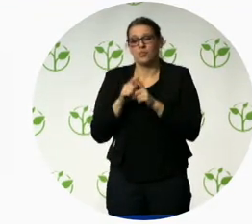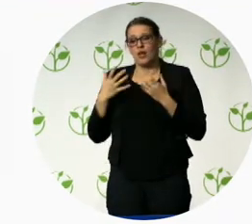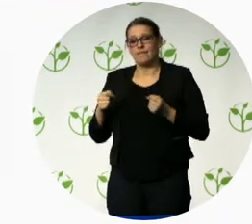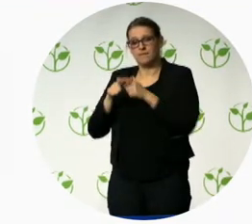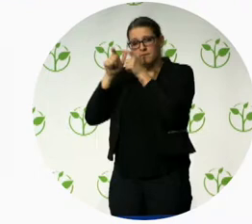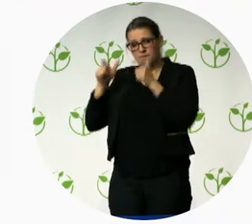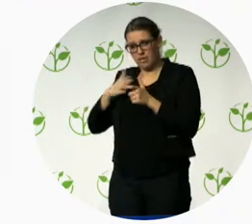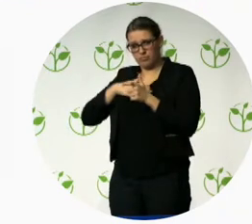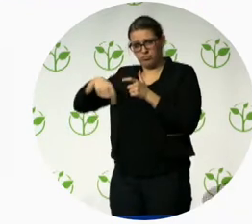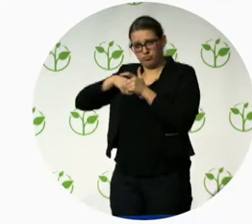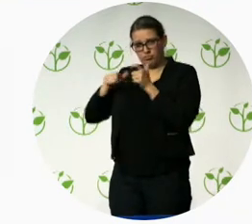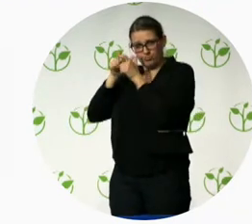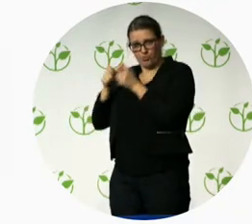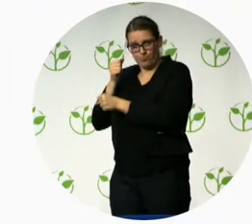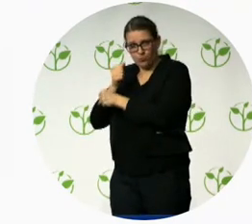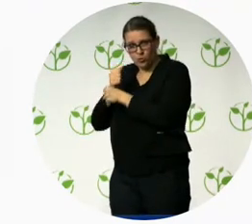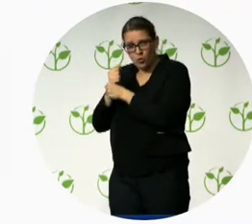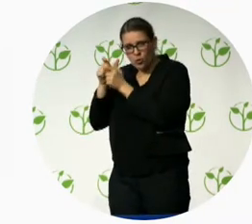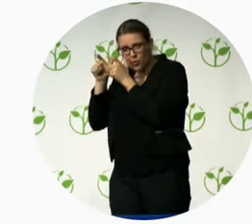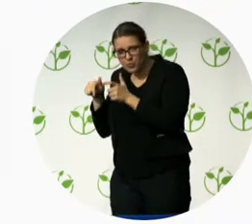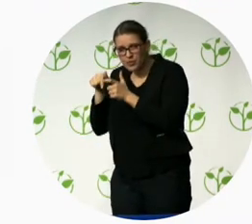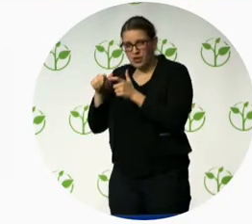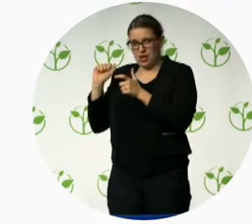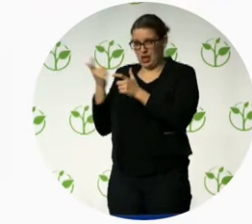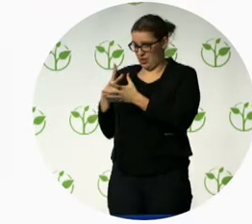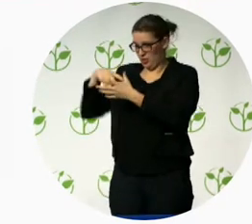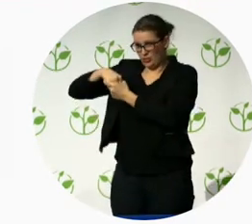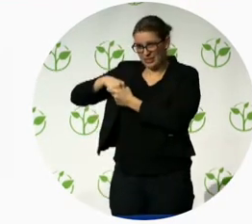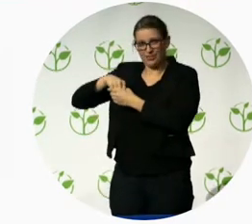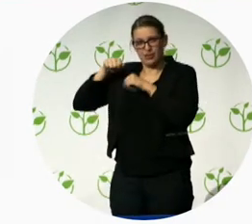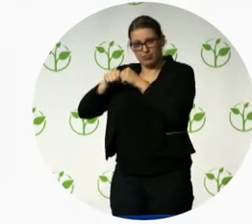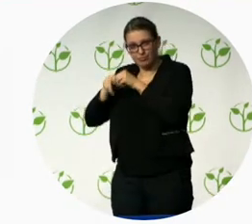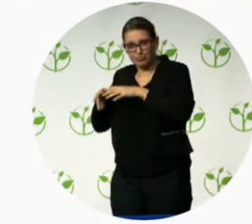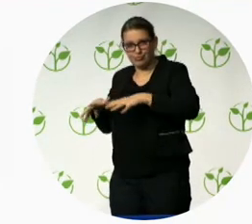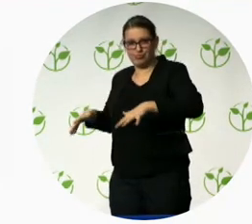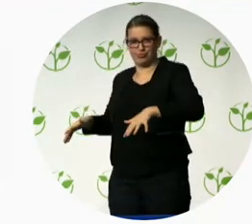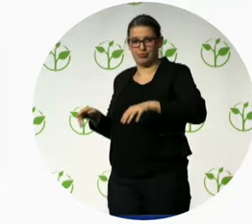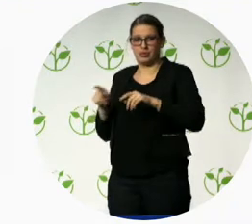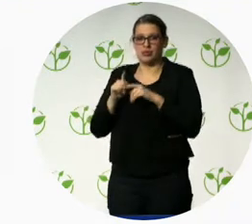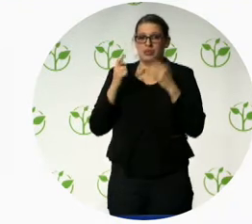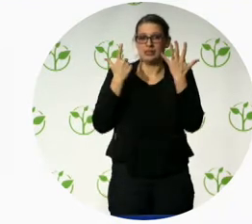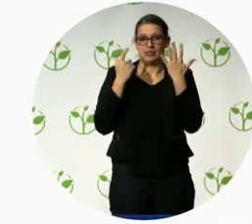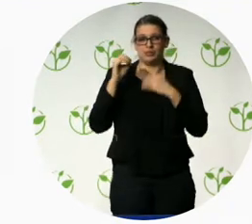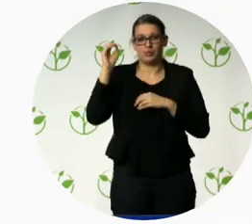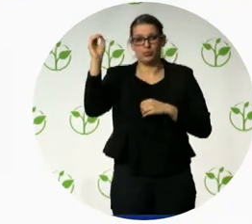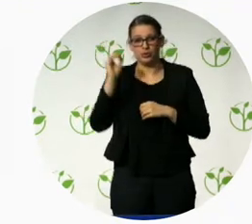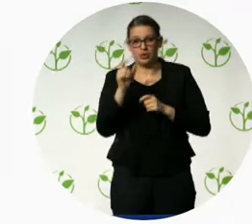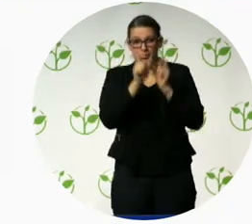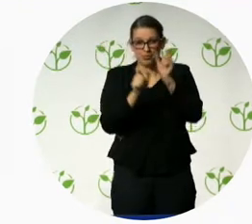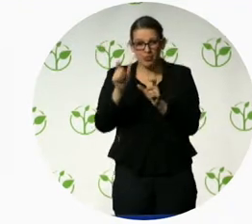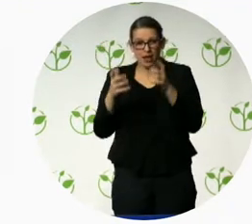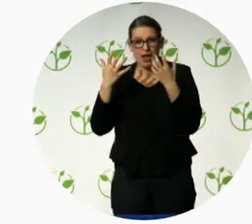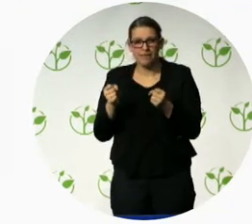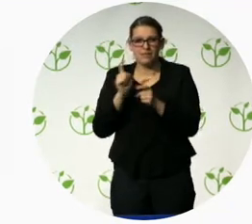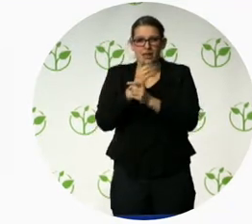presentations because 70% of people with disabilities have an invisible disability. If you're not presenting in a good way and describing your slides correctly,